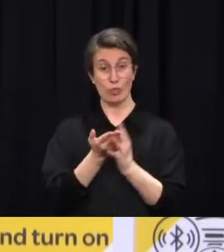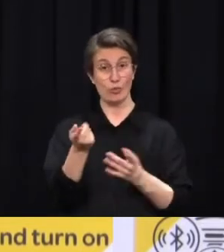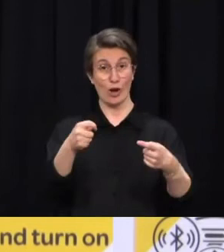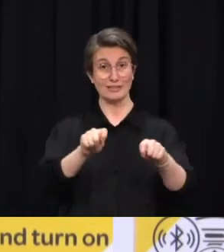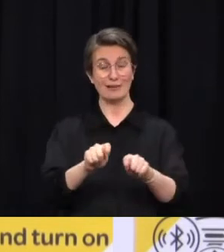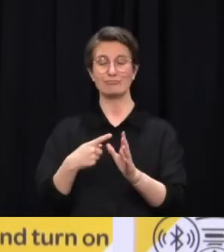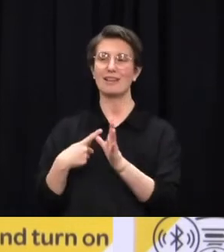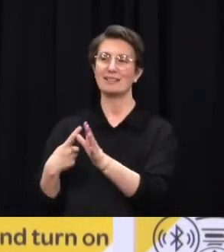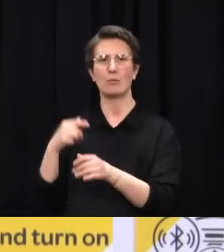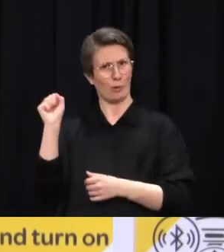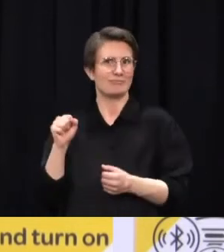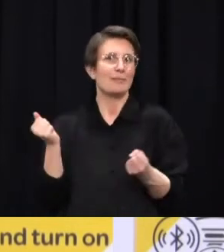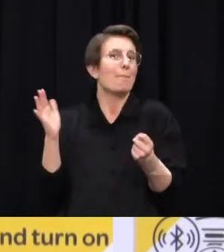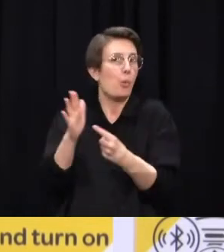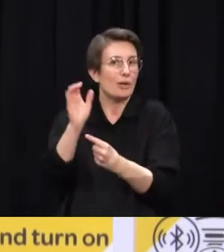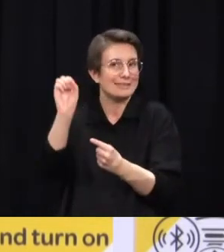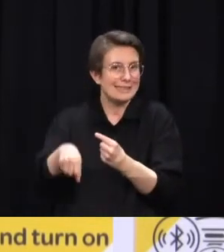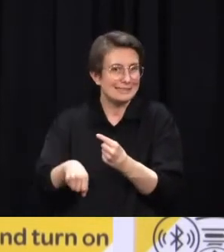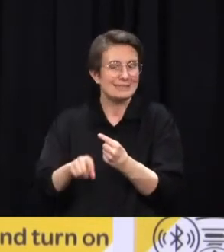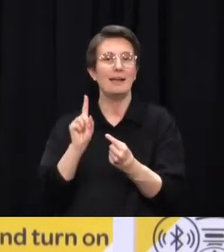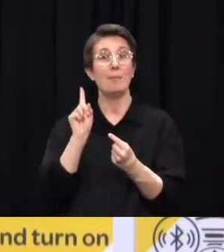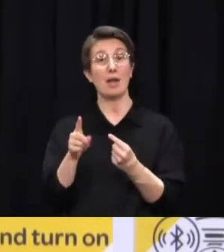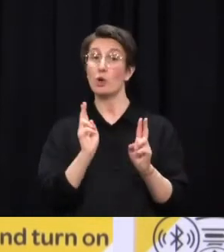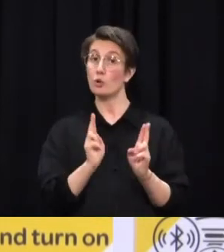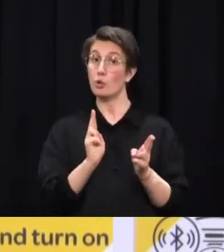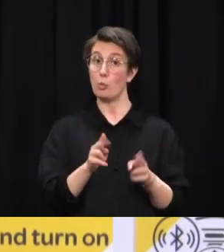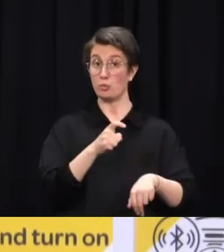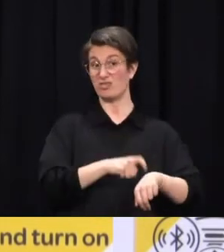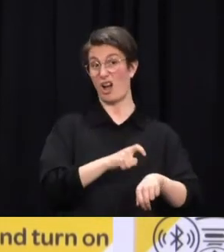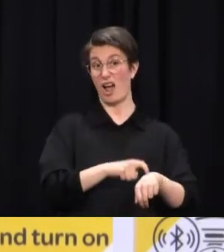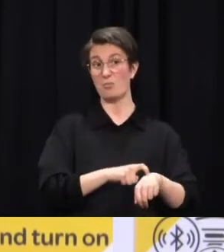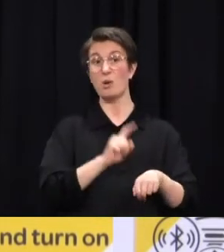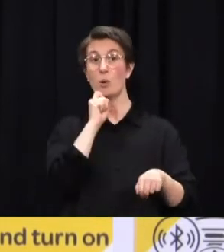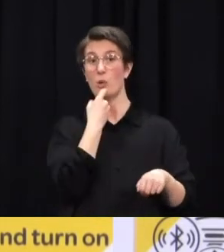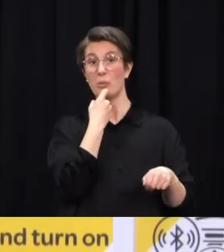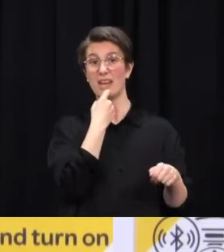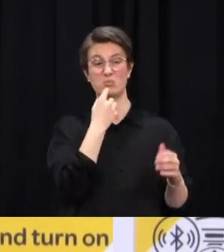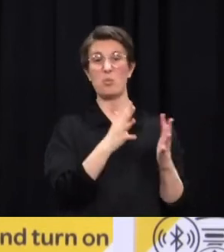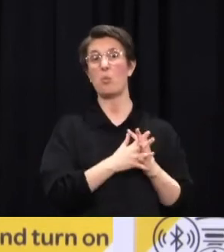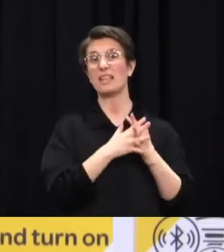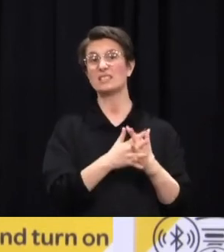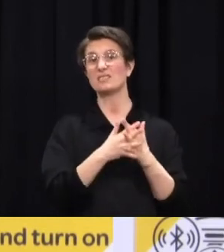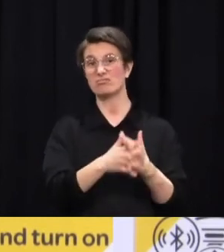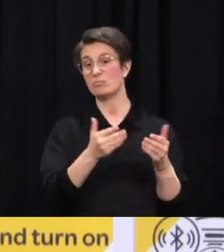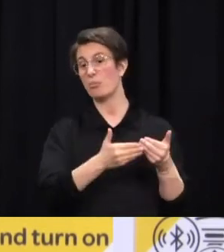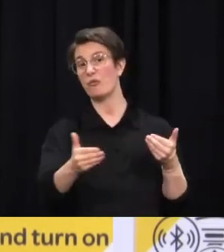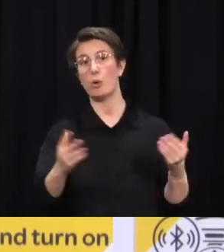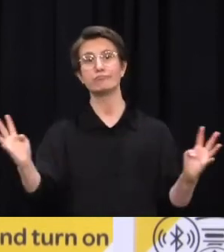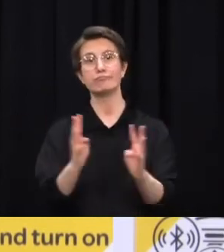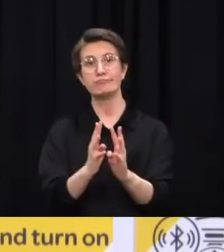that. Parliament regularly doesn't sit for several weeks at a time. And, you know, we will ultimately